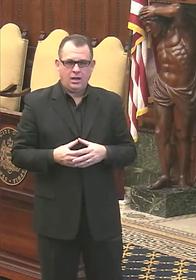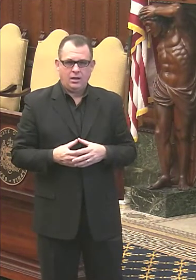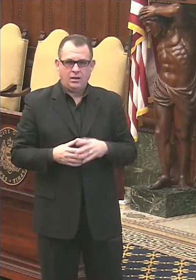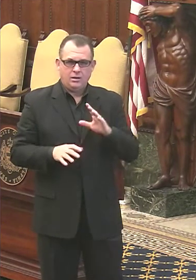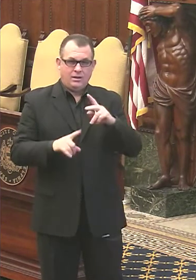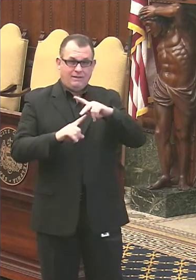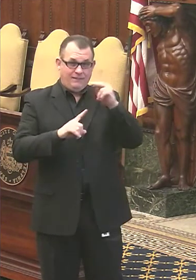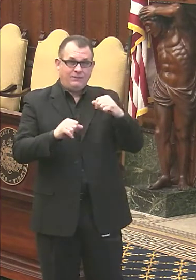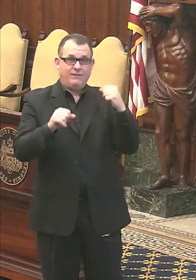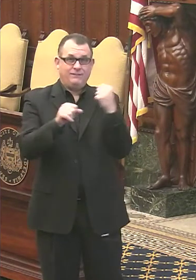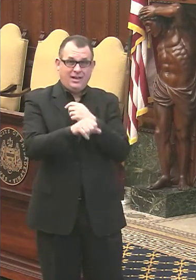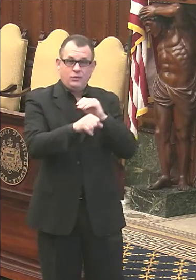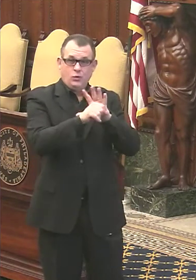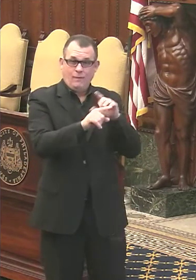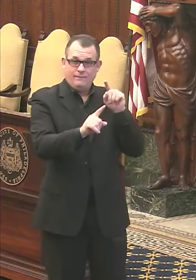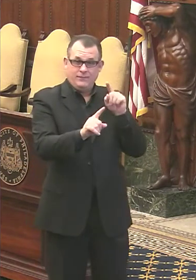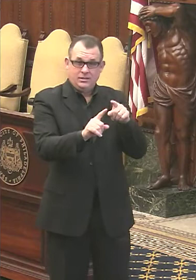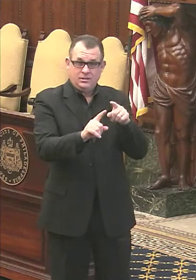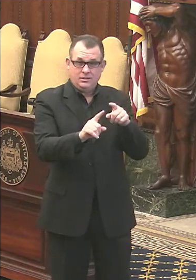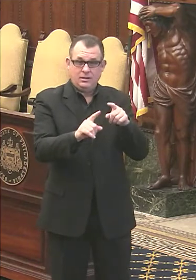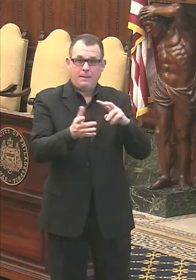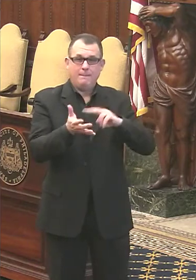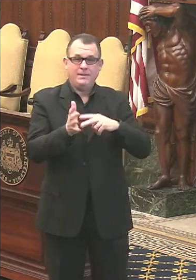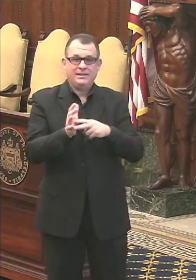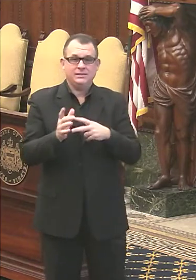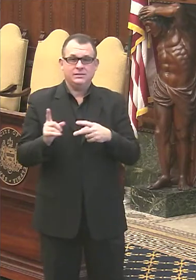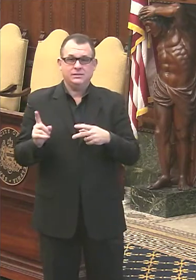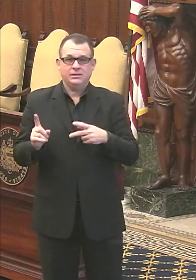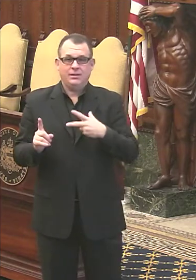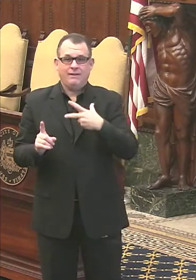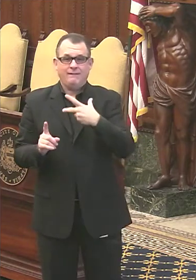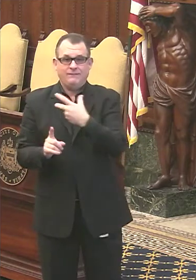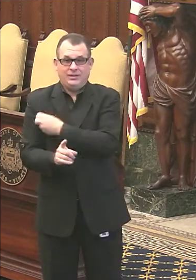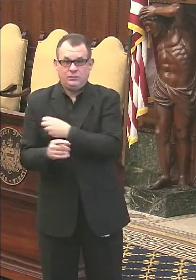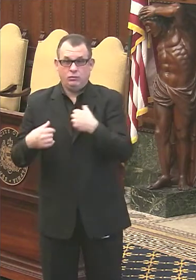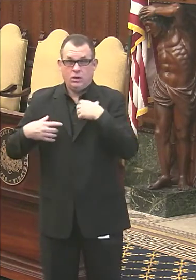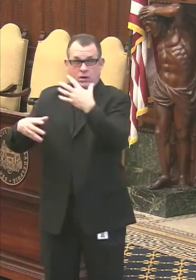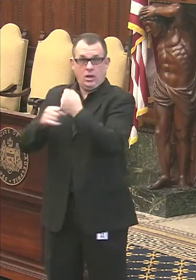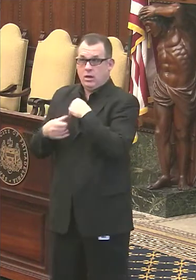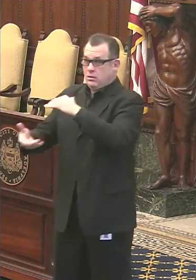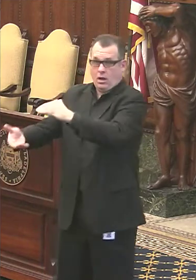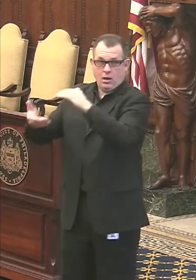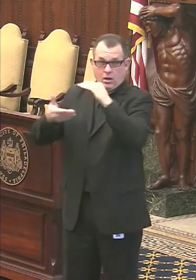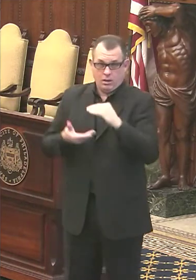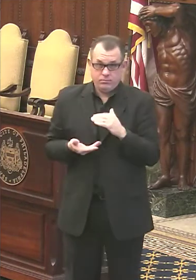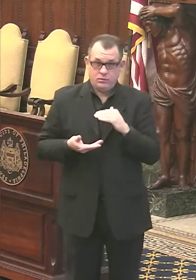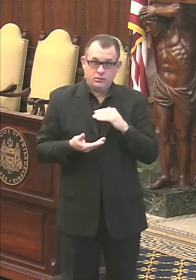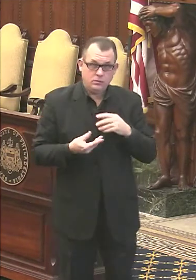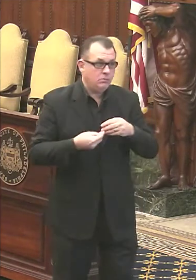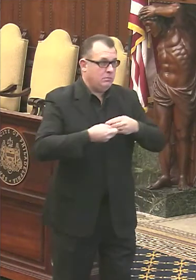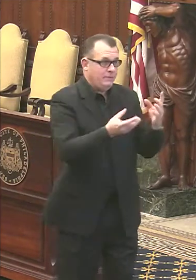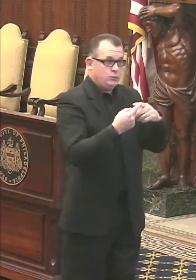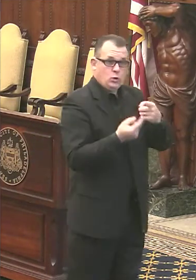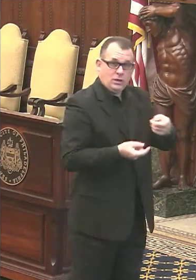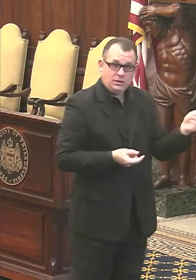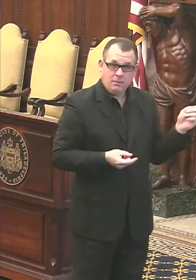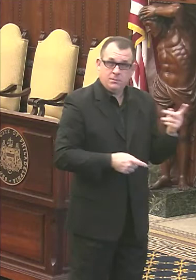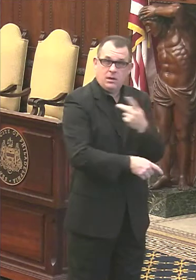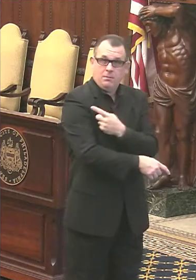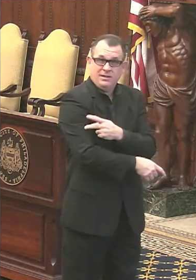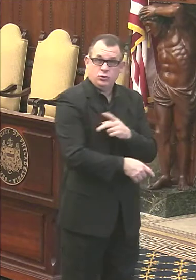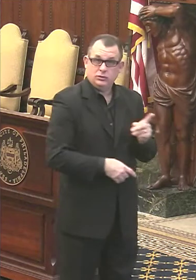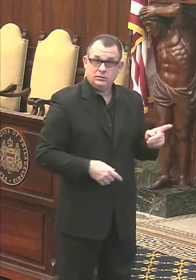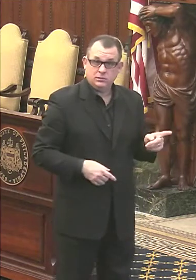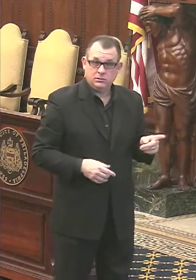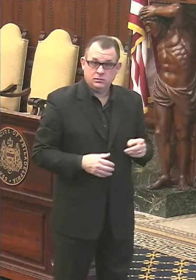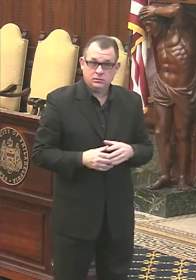The vaccine that they are delivering is vaccine that the city has gotten. have given them that vaccine to provide to patients. Um, and, uh,